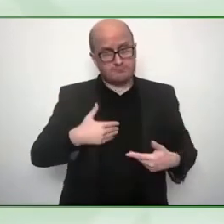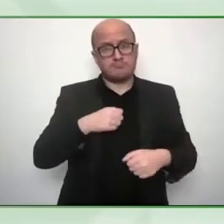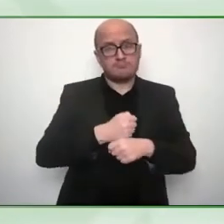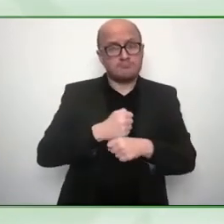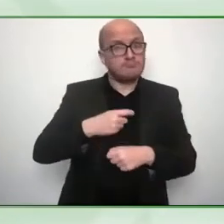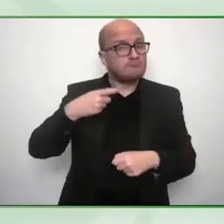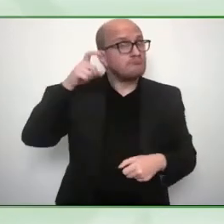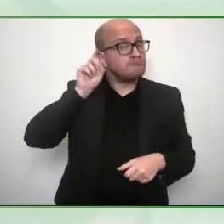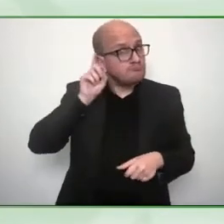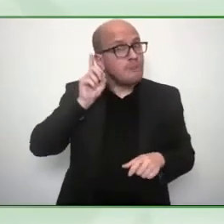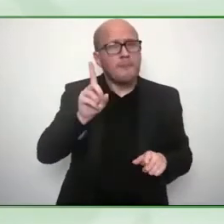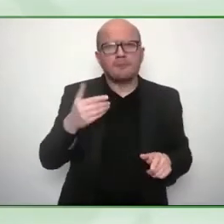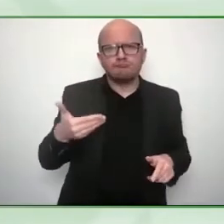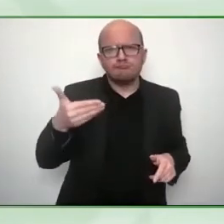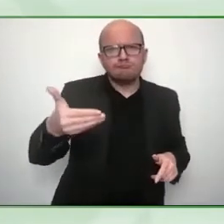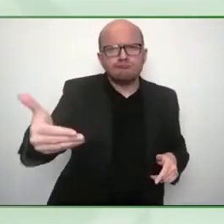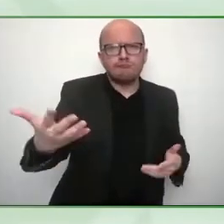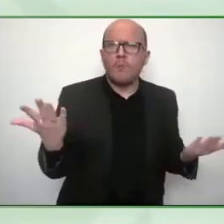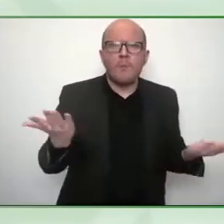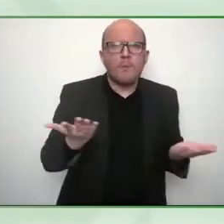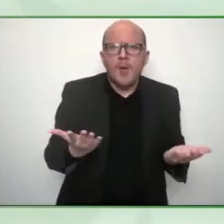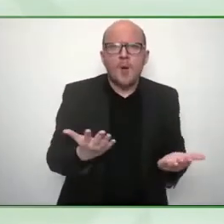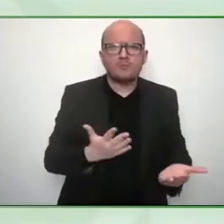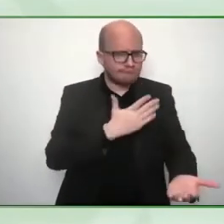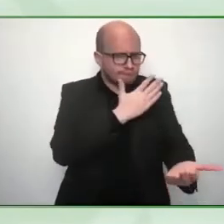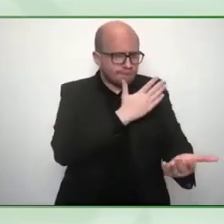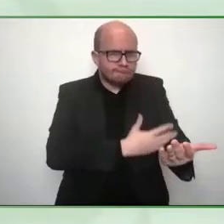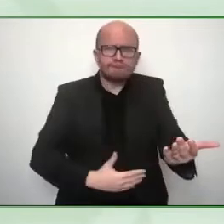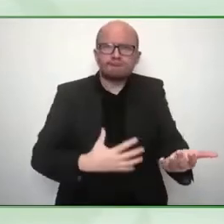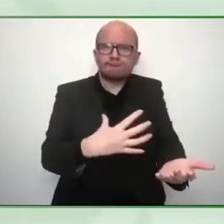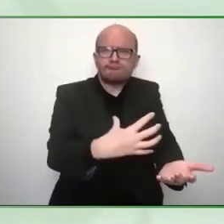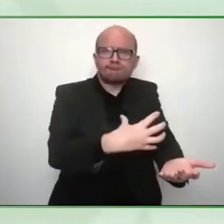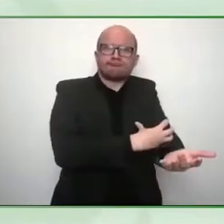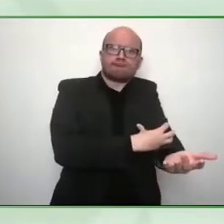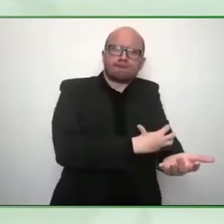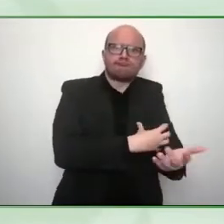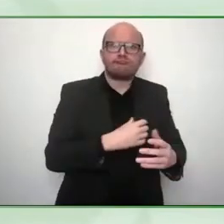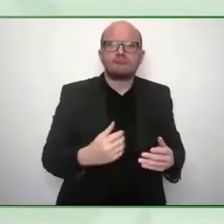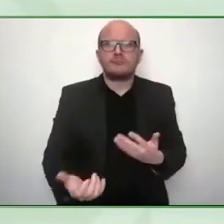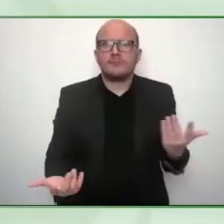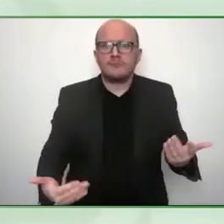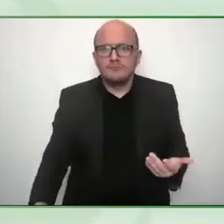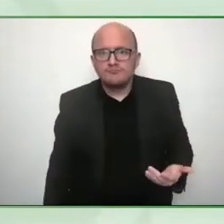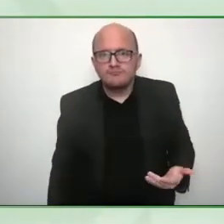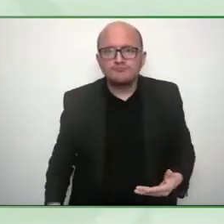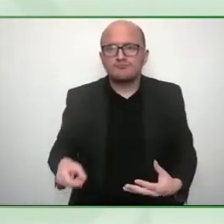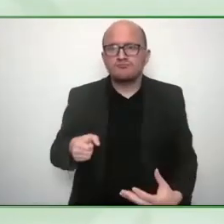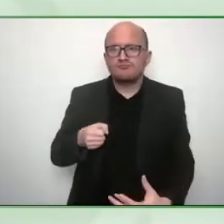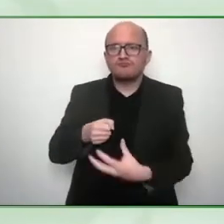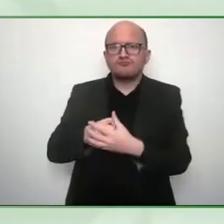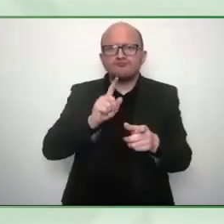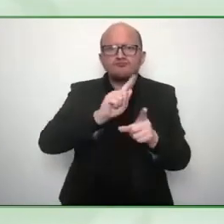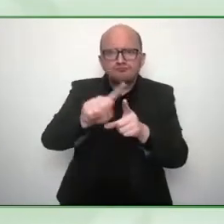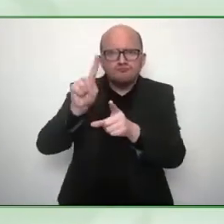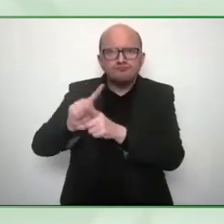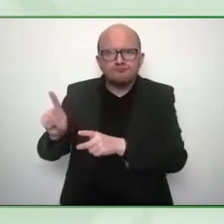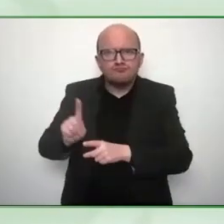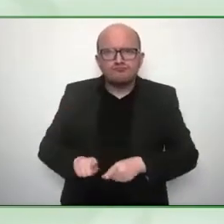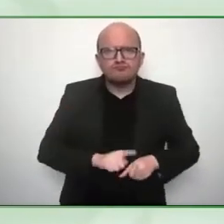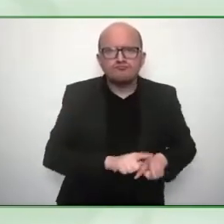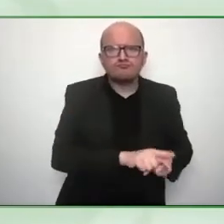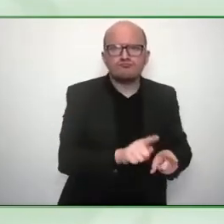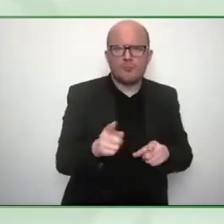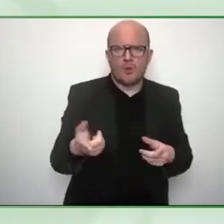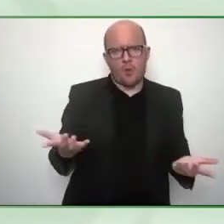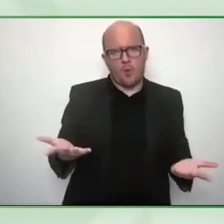manufacturing facility for a range of assisted technologies so we're not going to start we're not going to stop just with hearing aids but we really feel